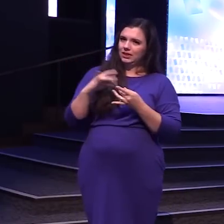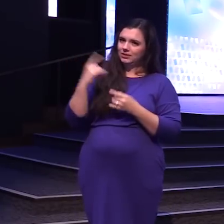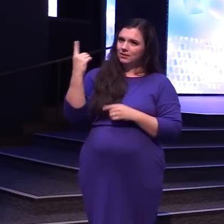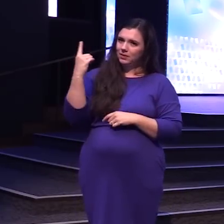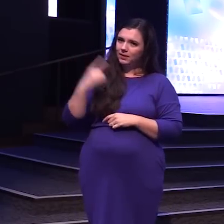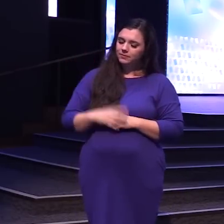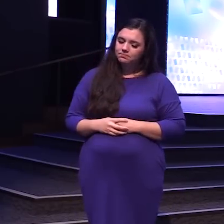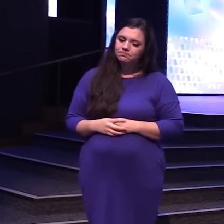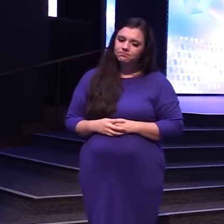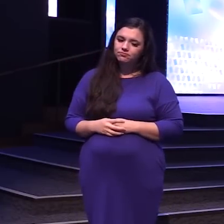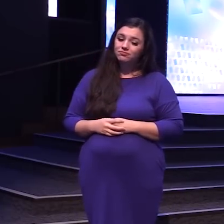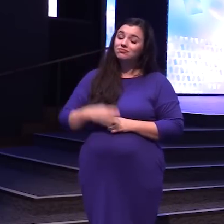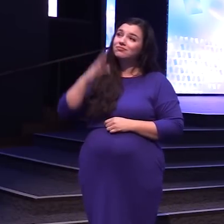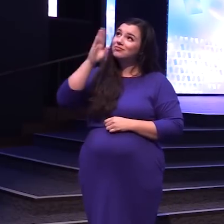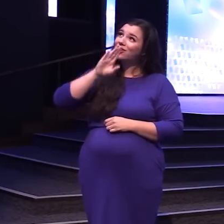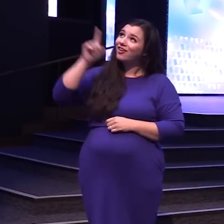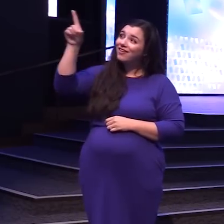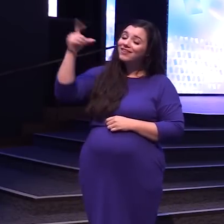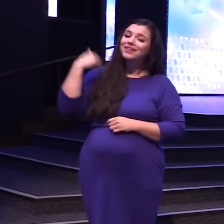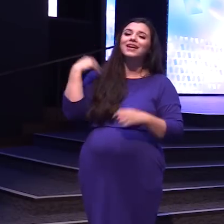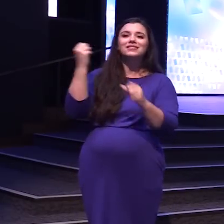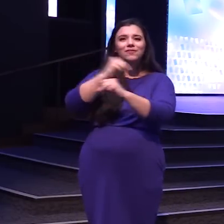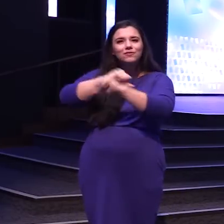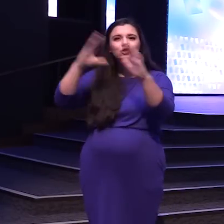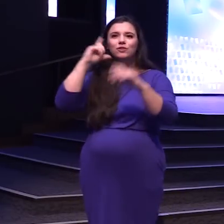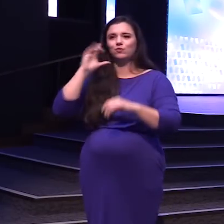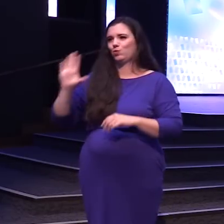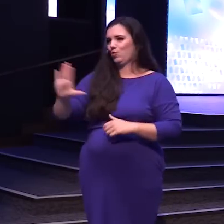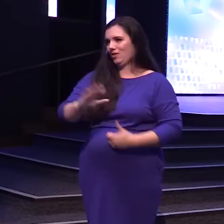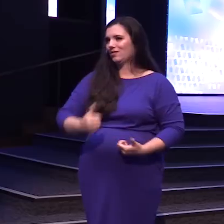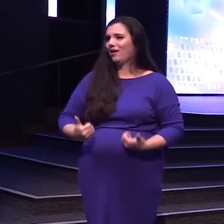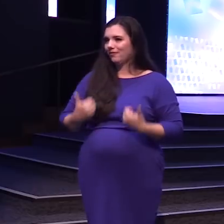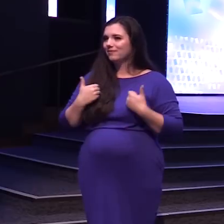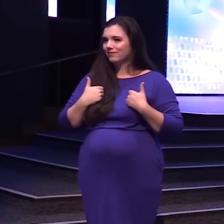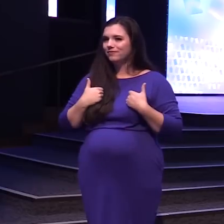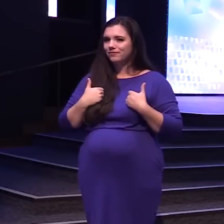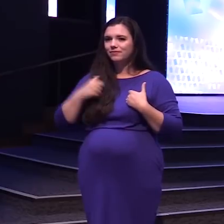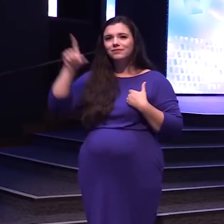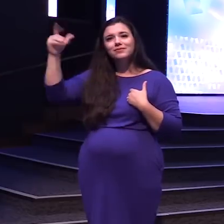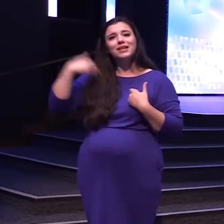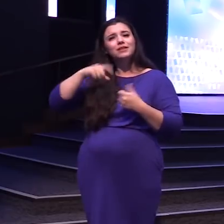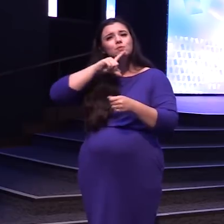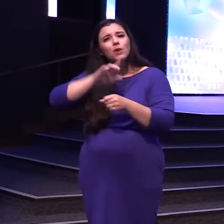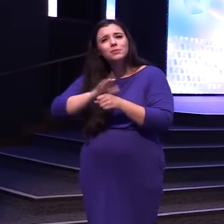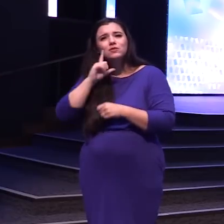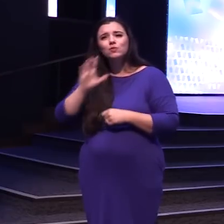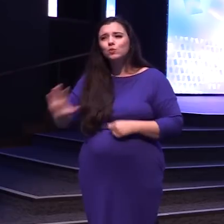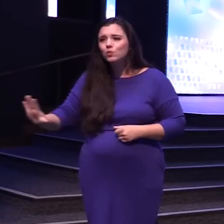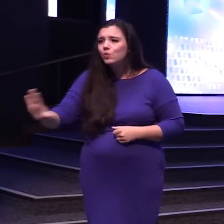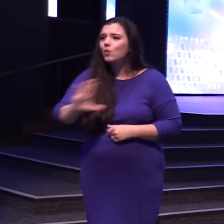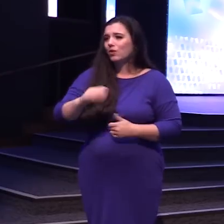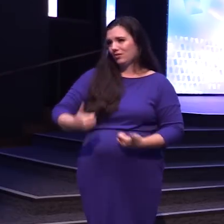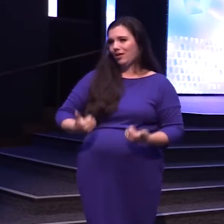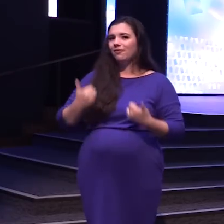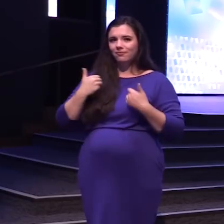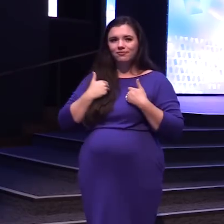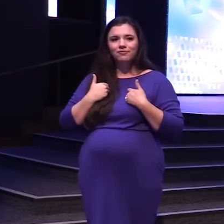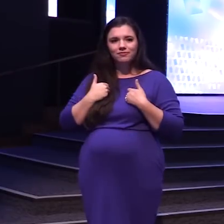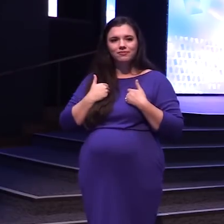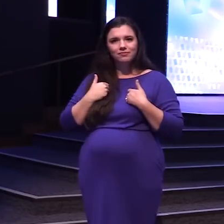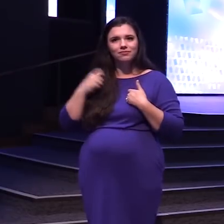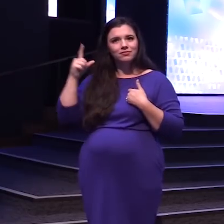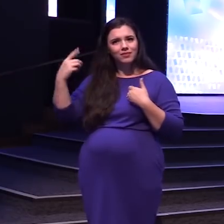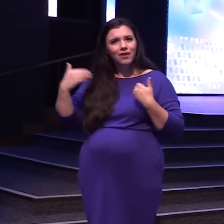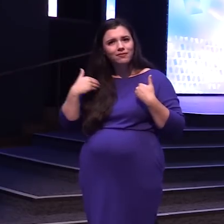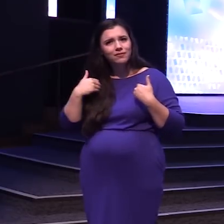God has a vision For your life He has promises For your life For